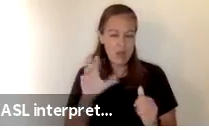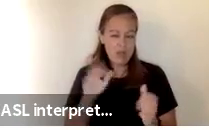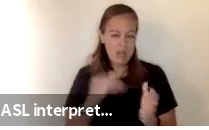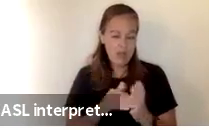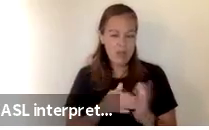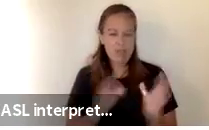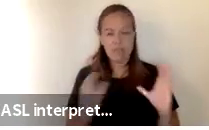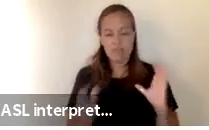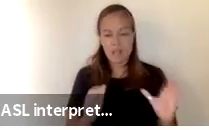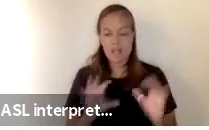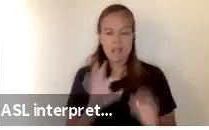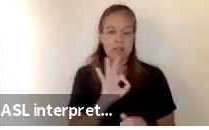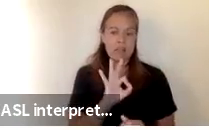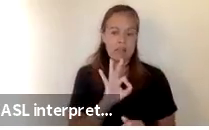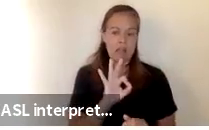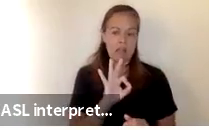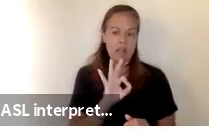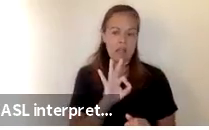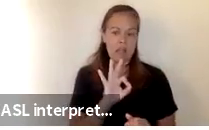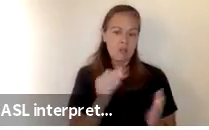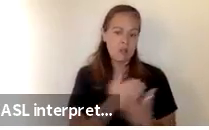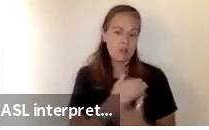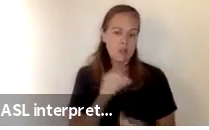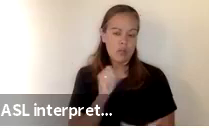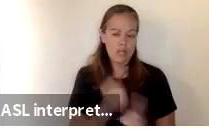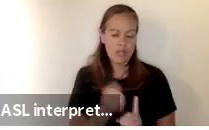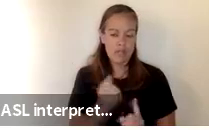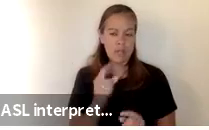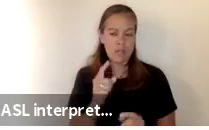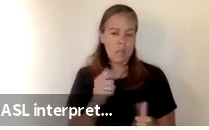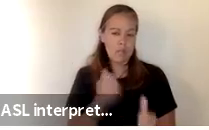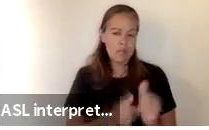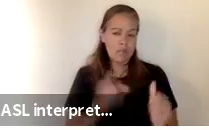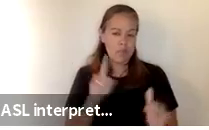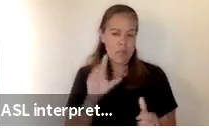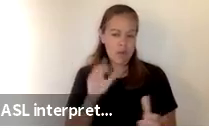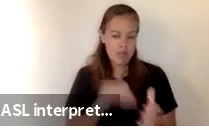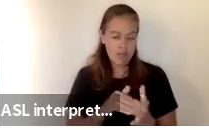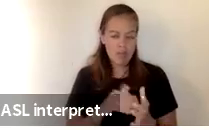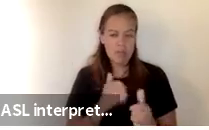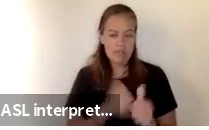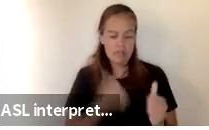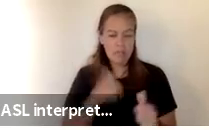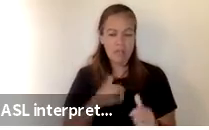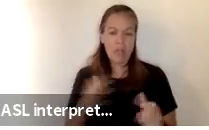compared to about nine new cases per hundred thousand per day in the fully vaccinated population